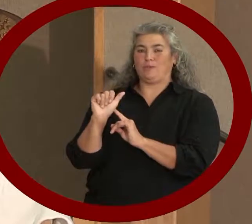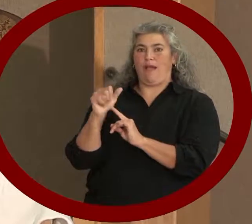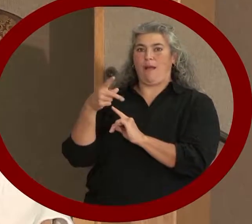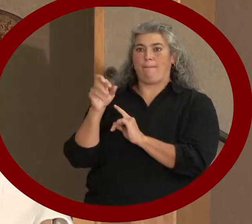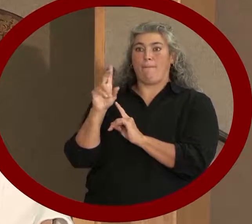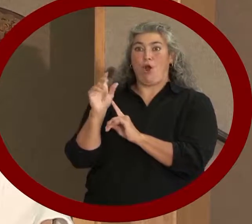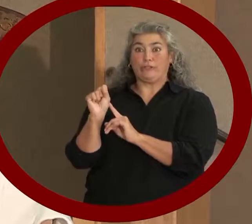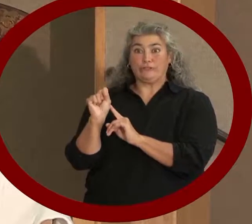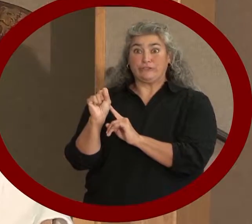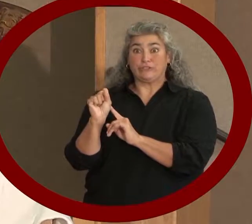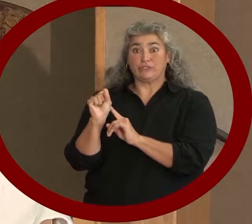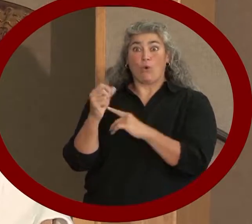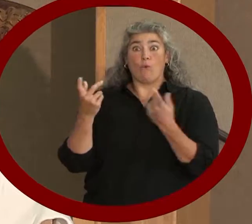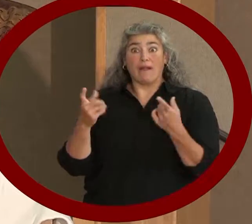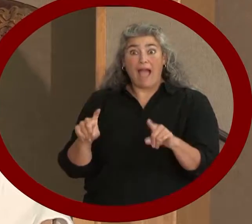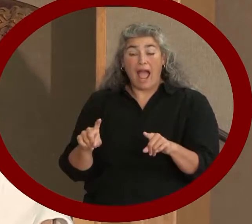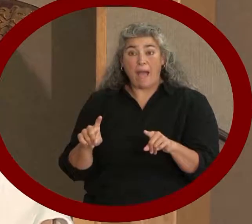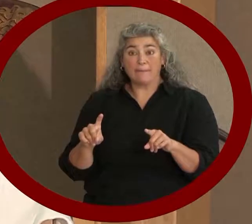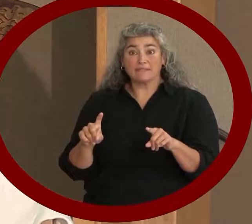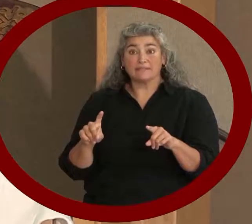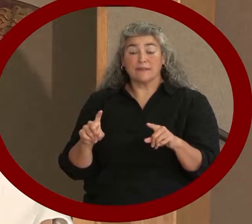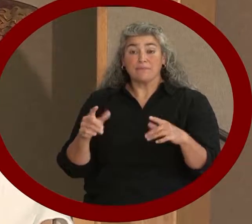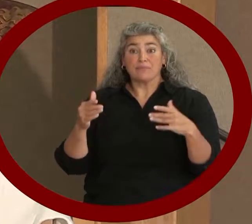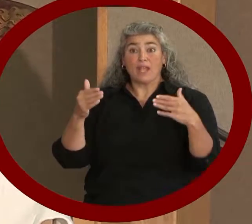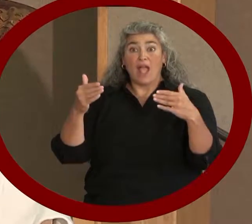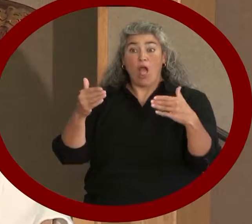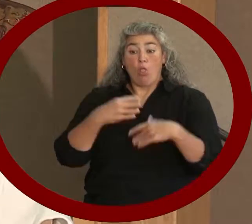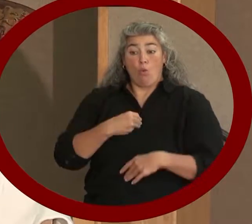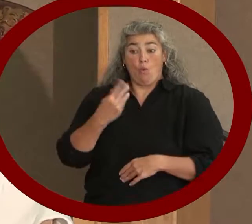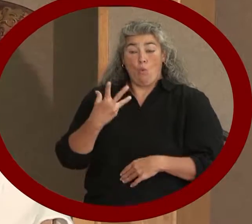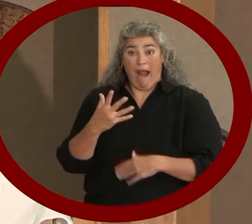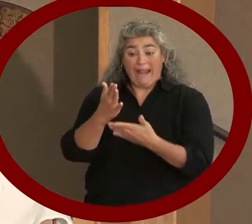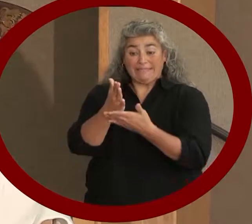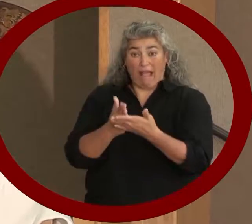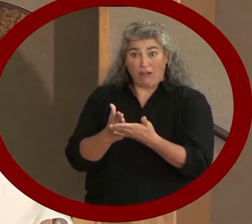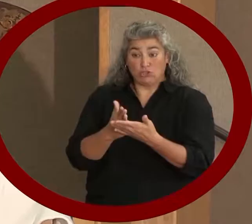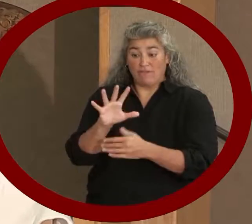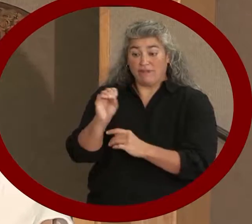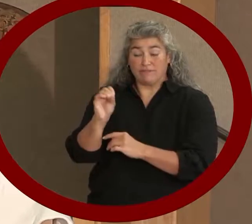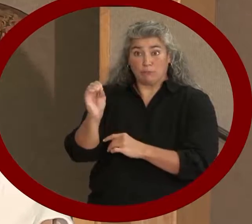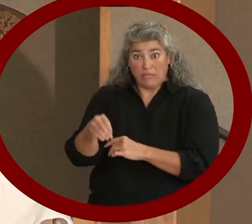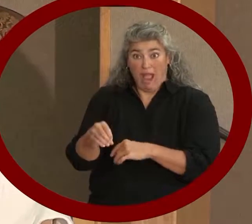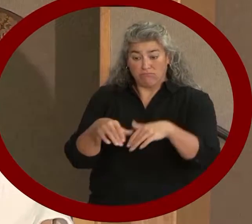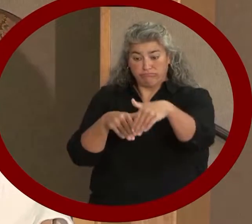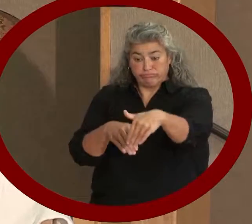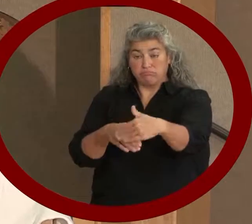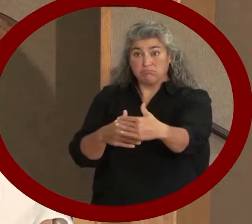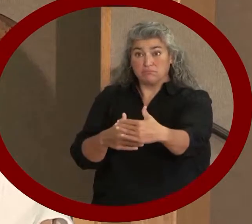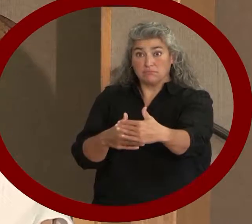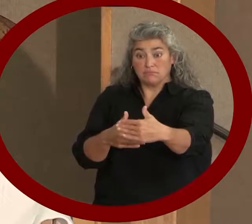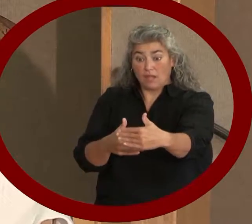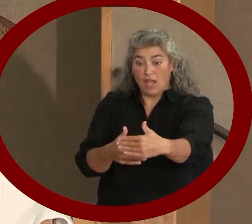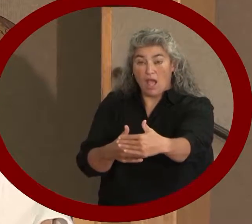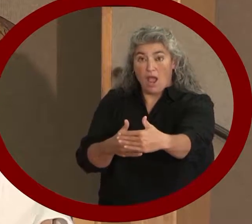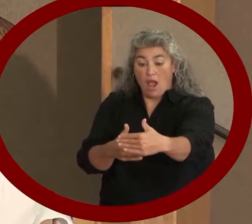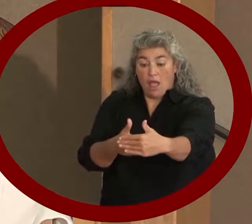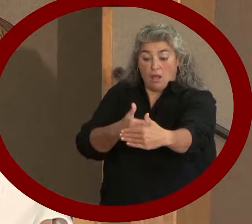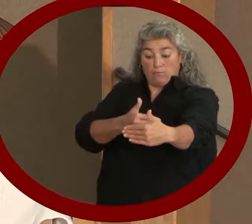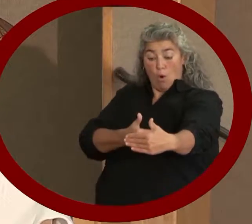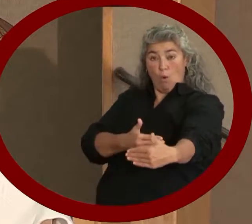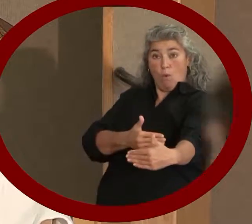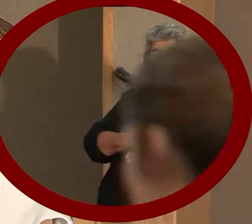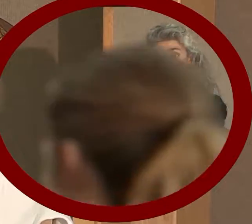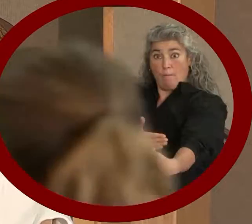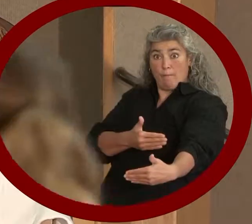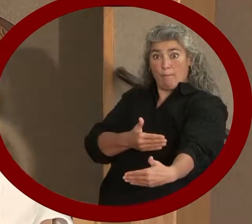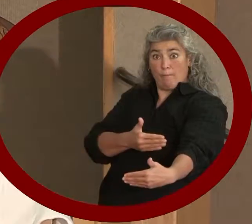line got moved so that it included her section where she was sitting, and there were